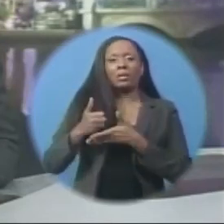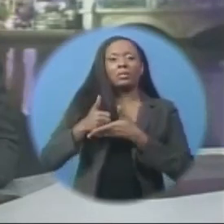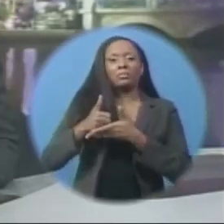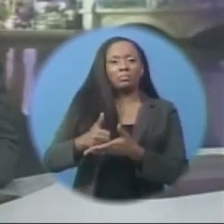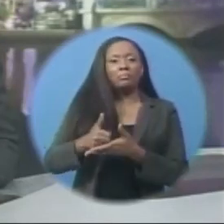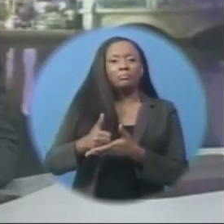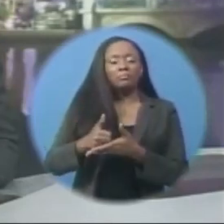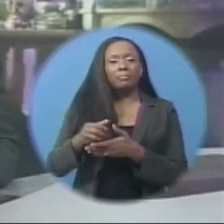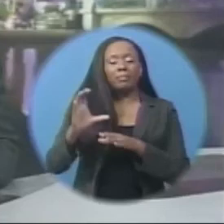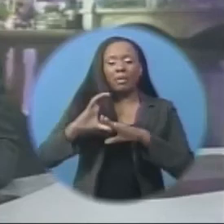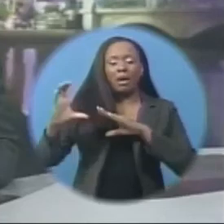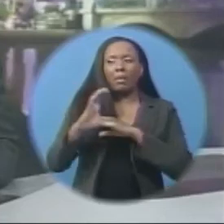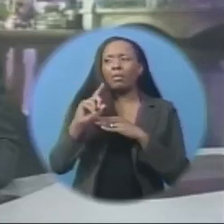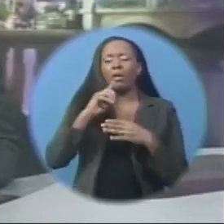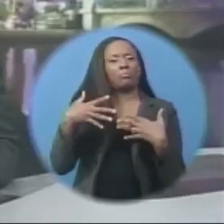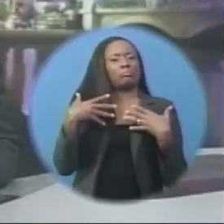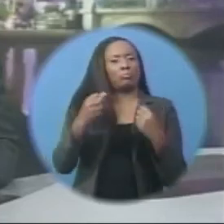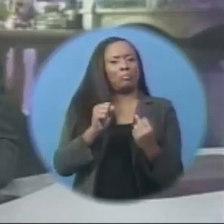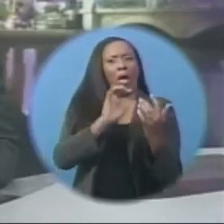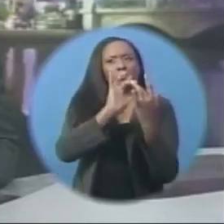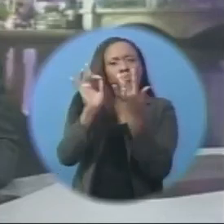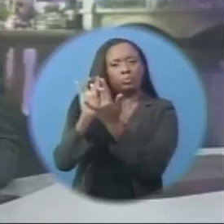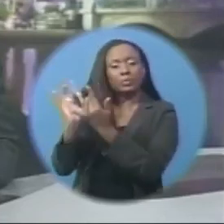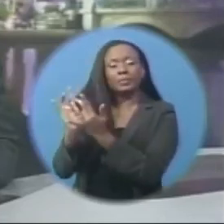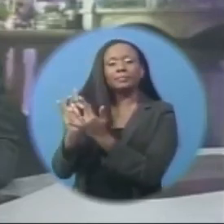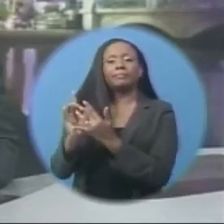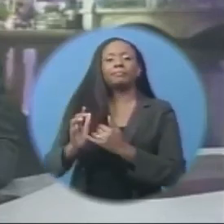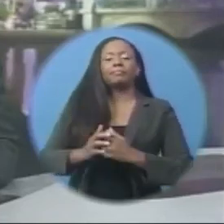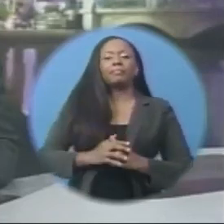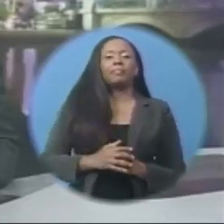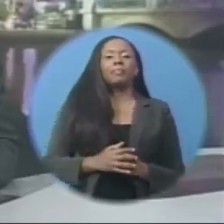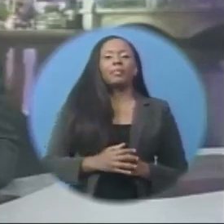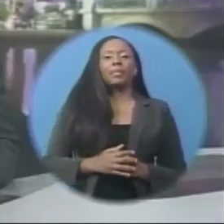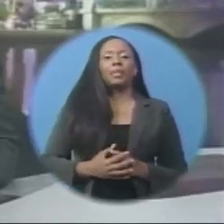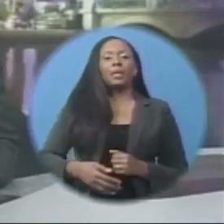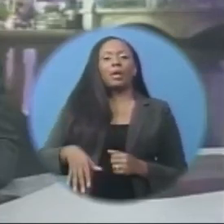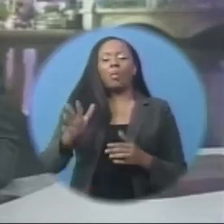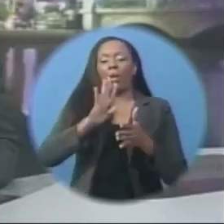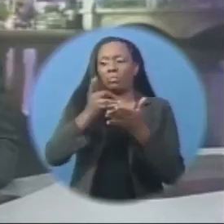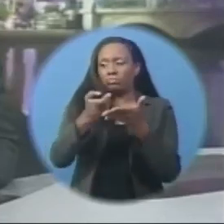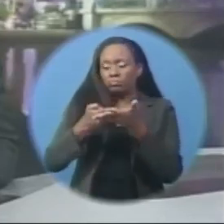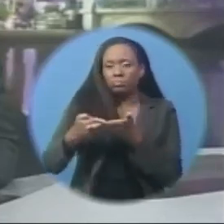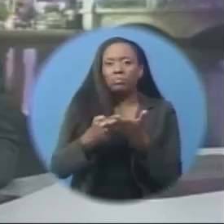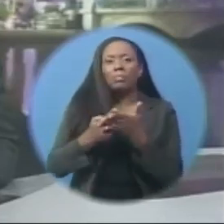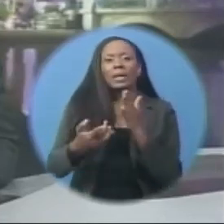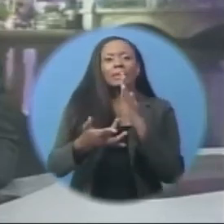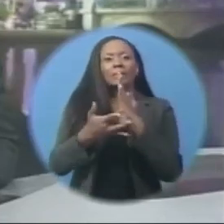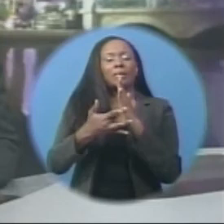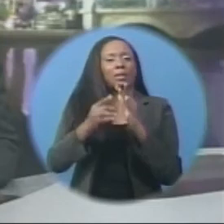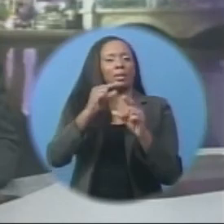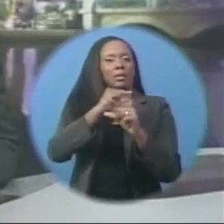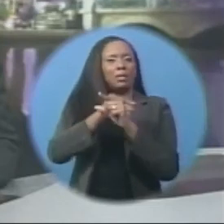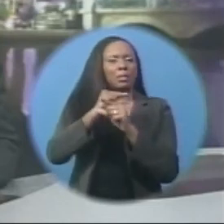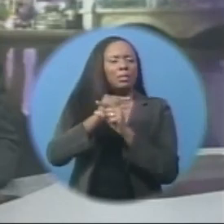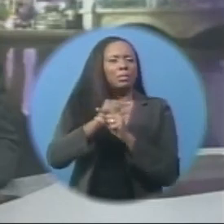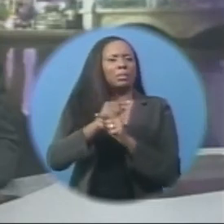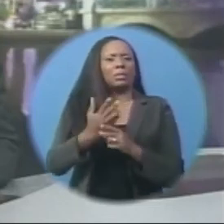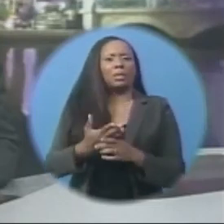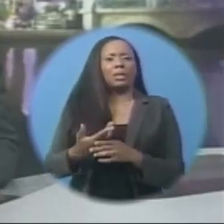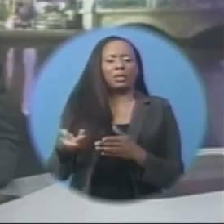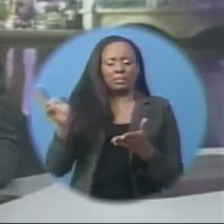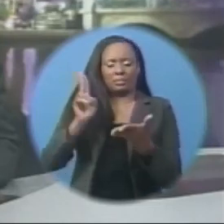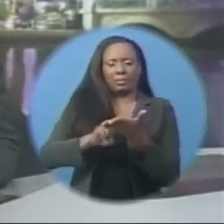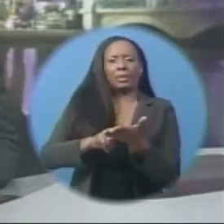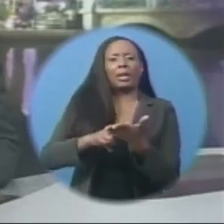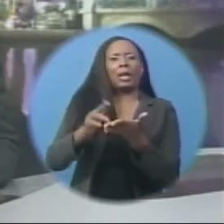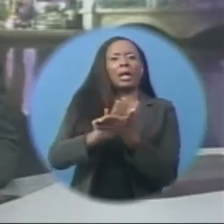cyber response capacity This while improving its regulatory framework on issues related to digital security During the signing ceremony